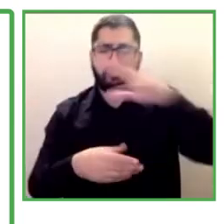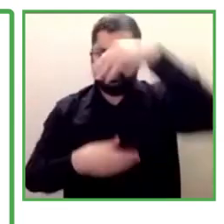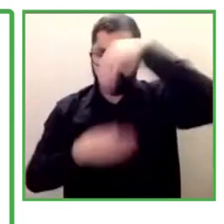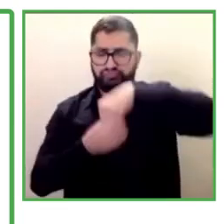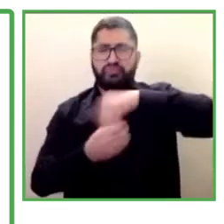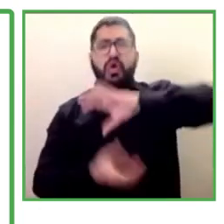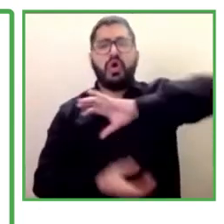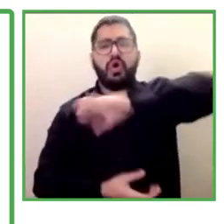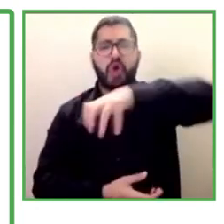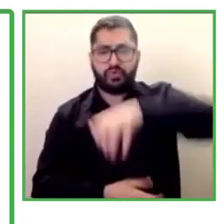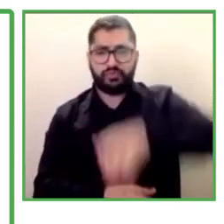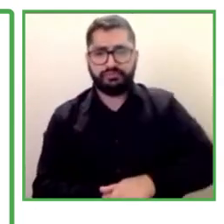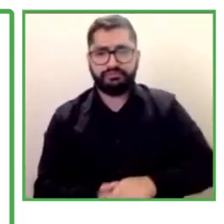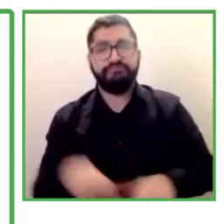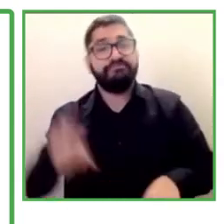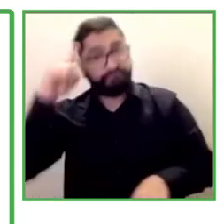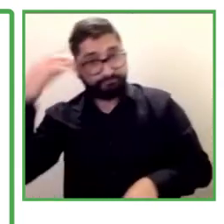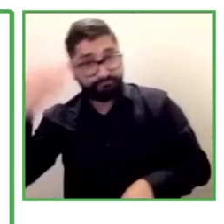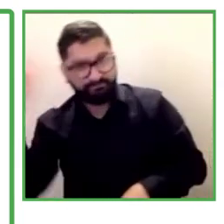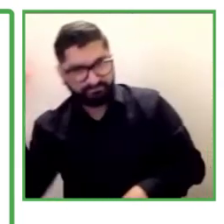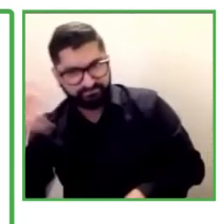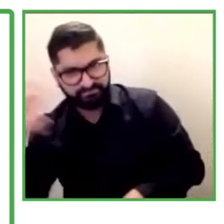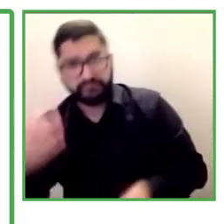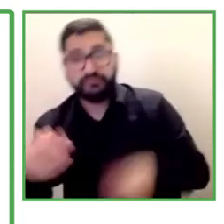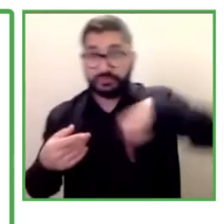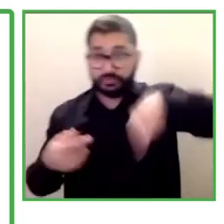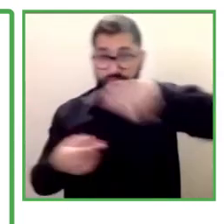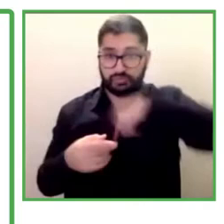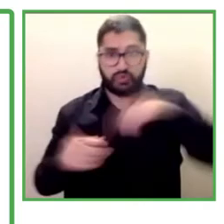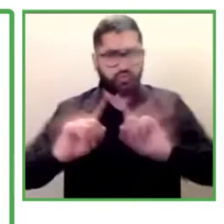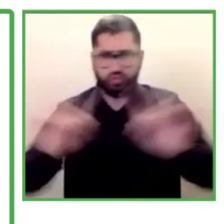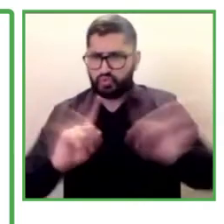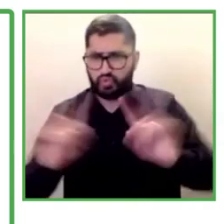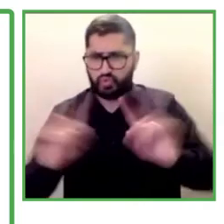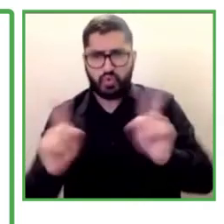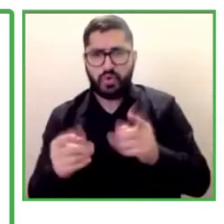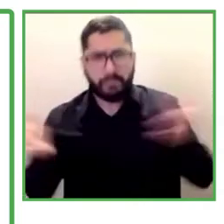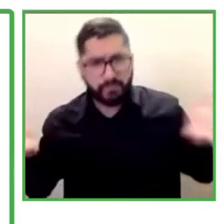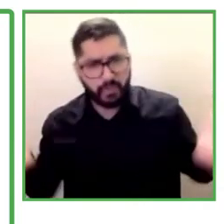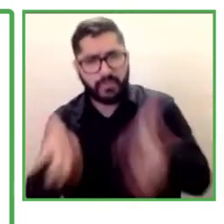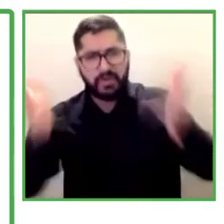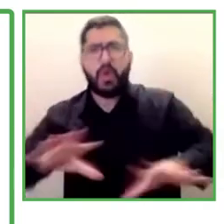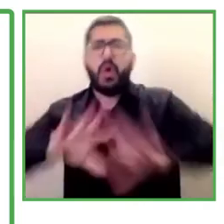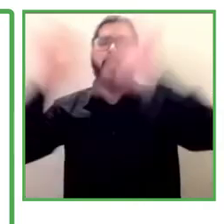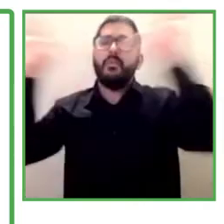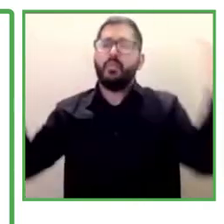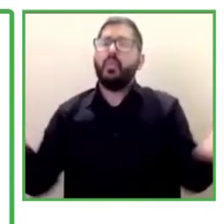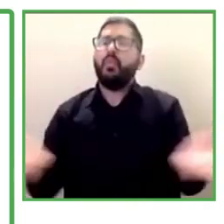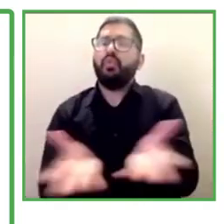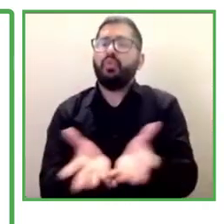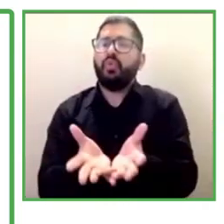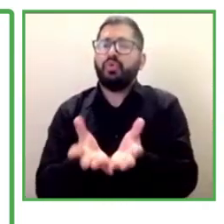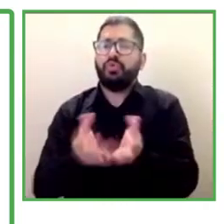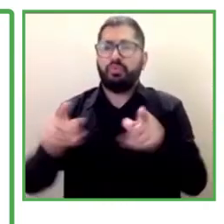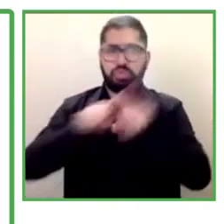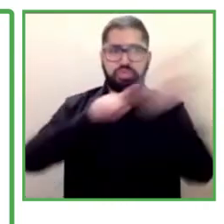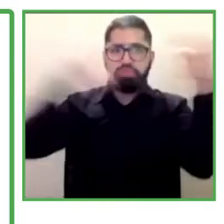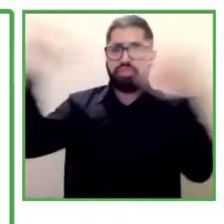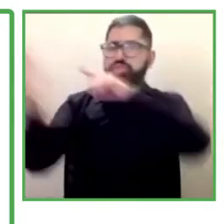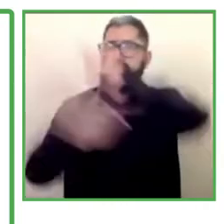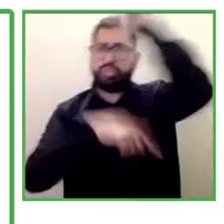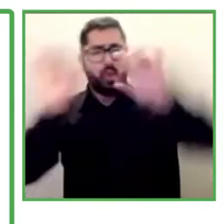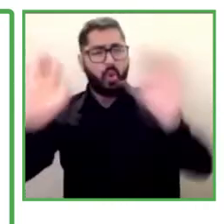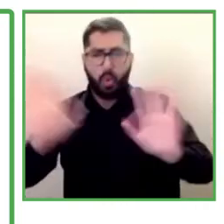we do not encourage parallel routes and parallel worlds. What we want is that every